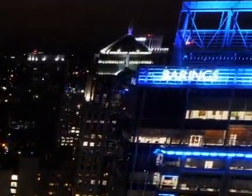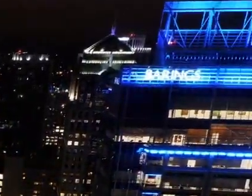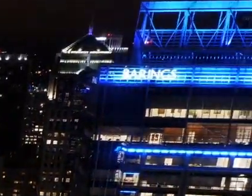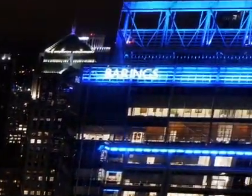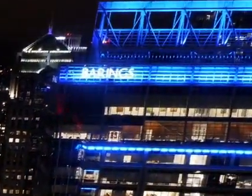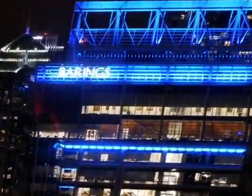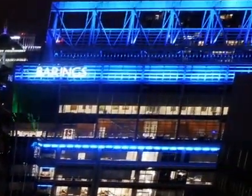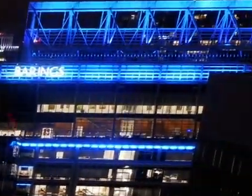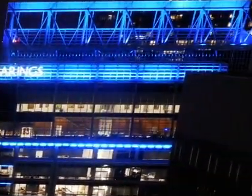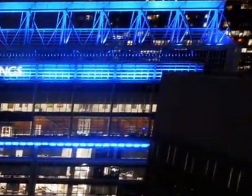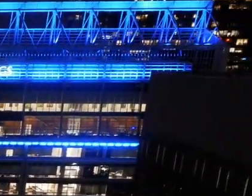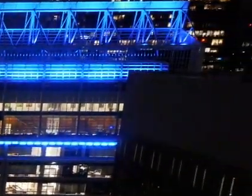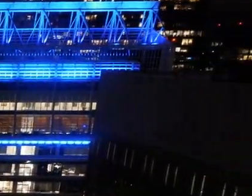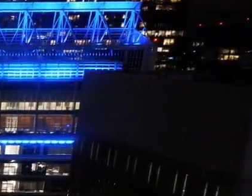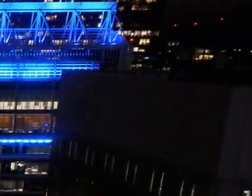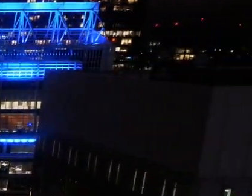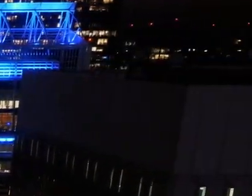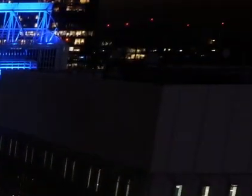Thank